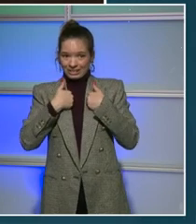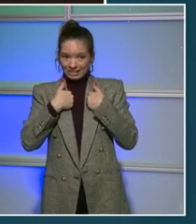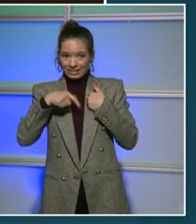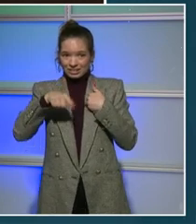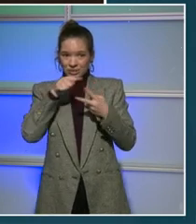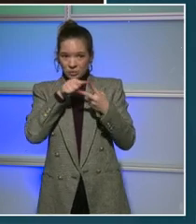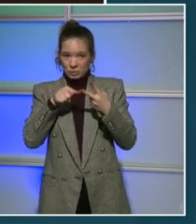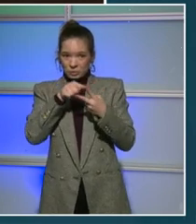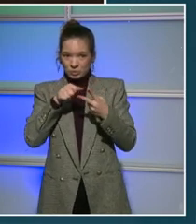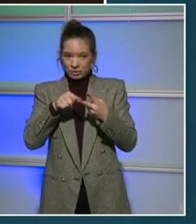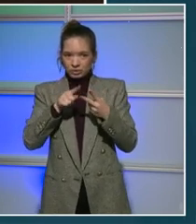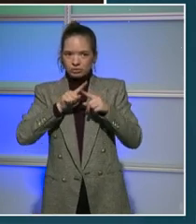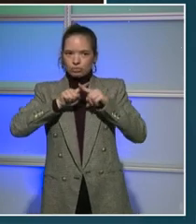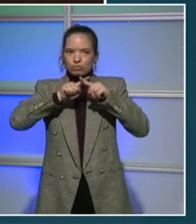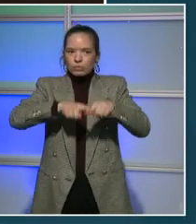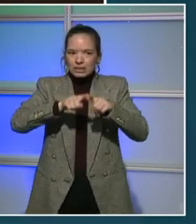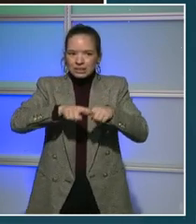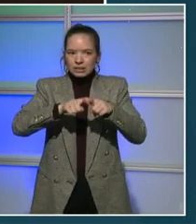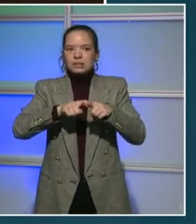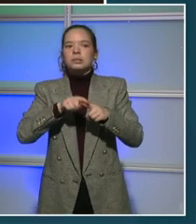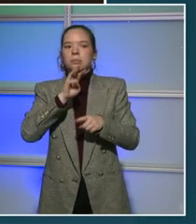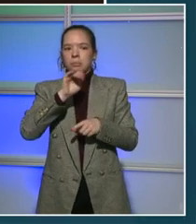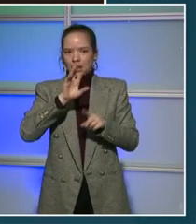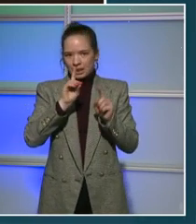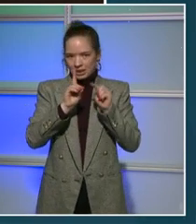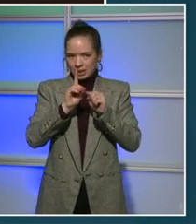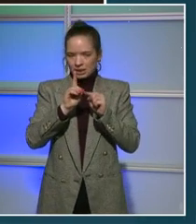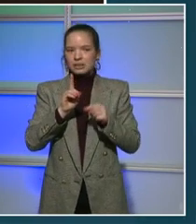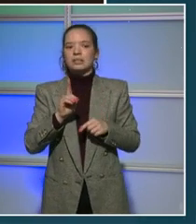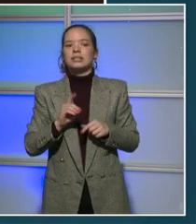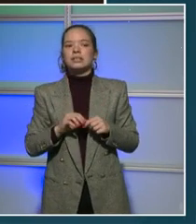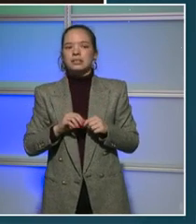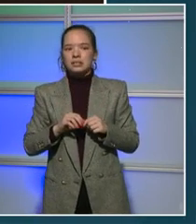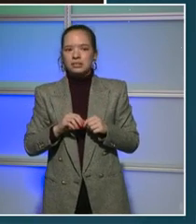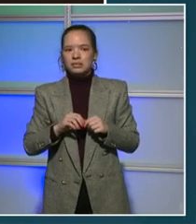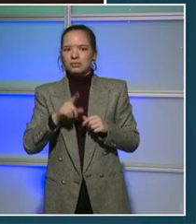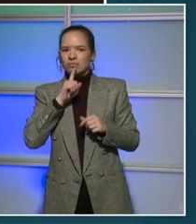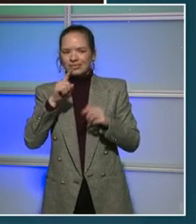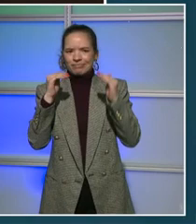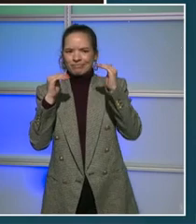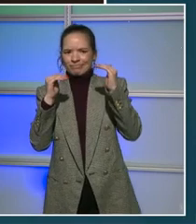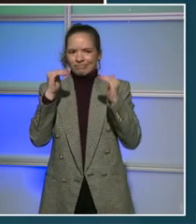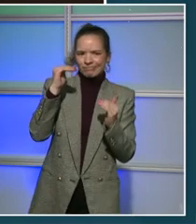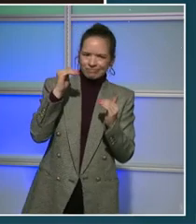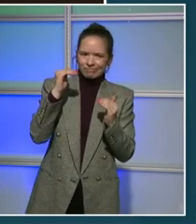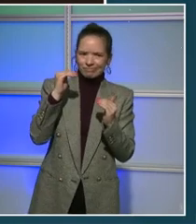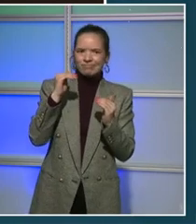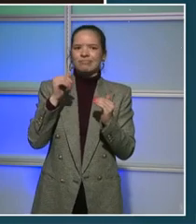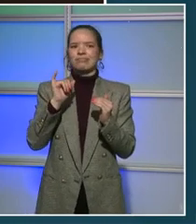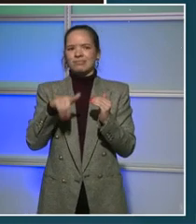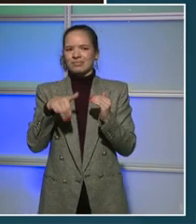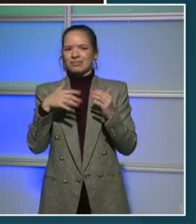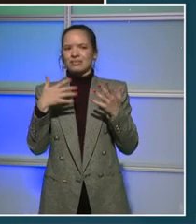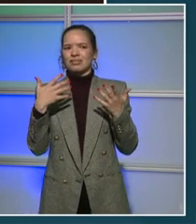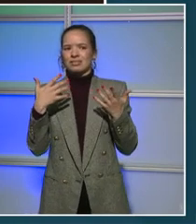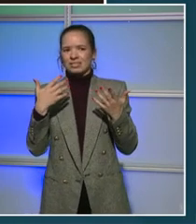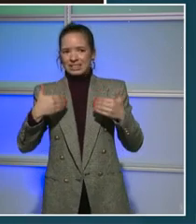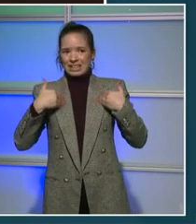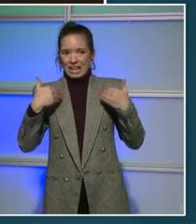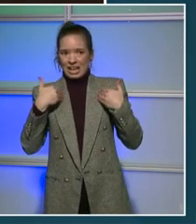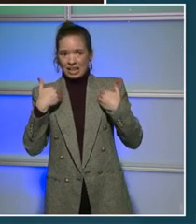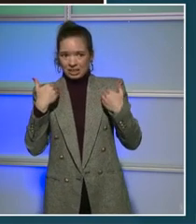district's Medicaid program for health insurance. Disproportionately, these areas are inhabited by the youngest residents in the city,